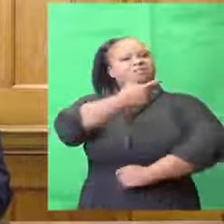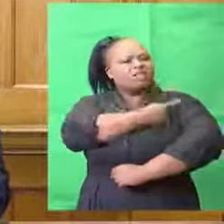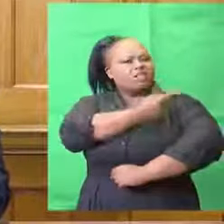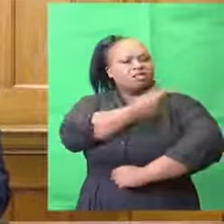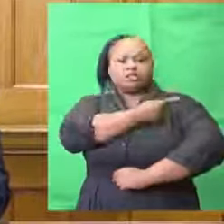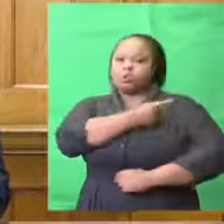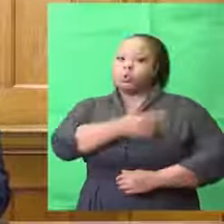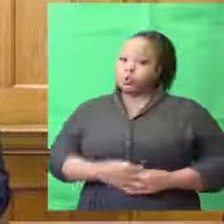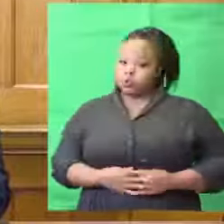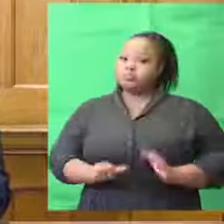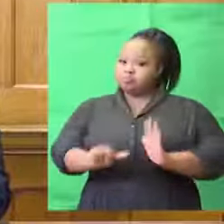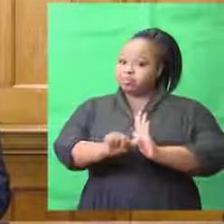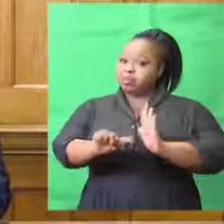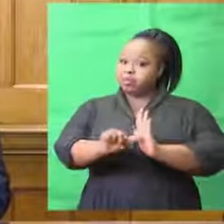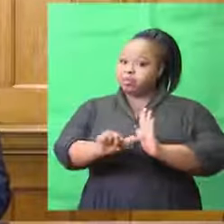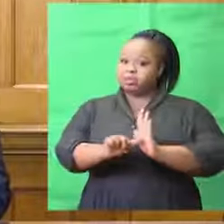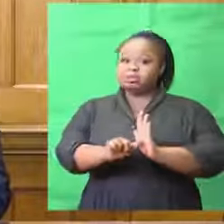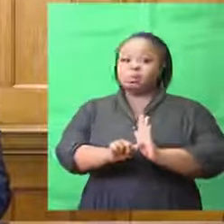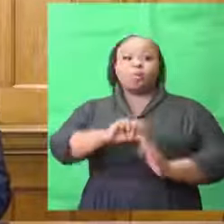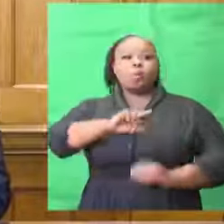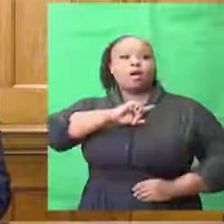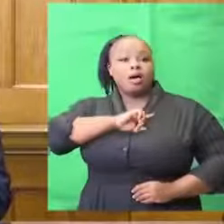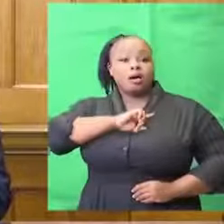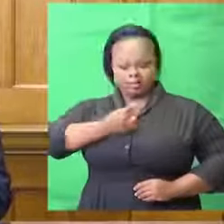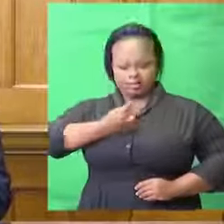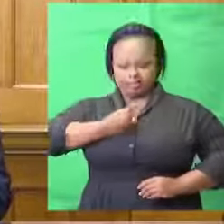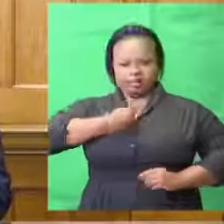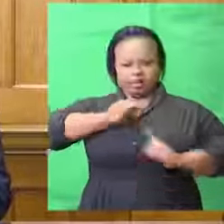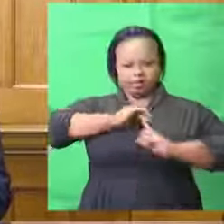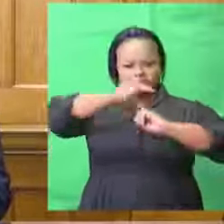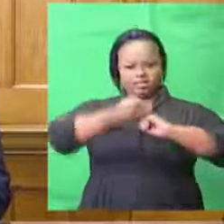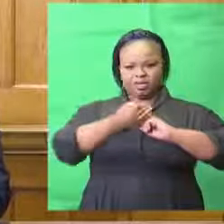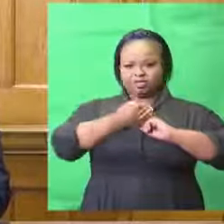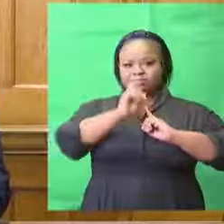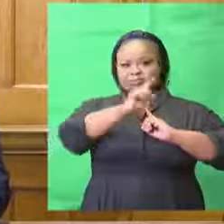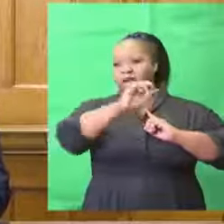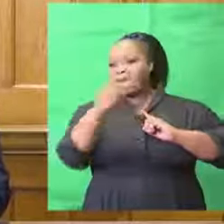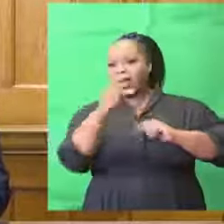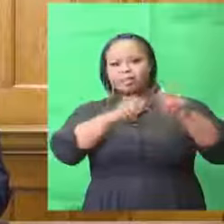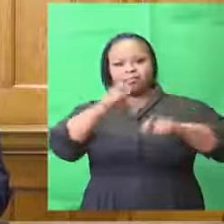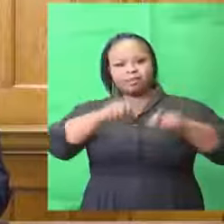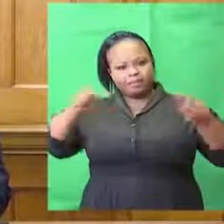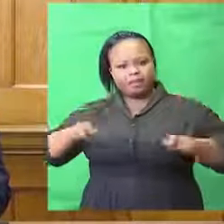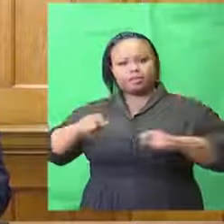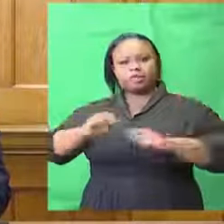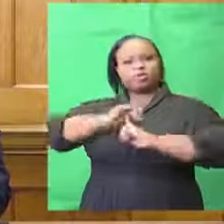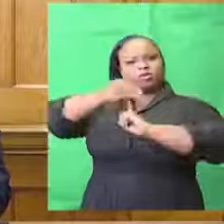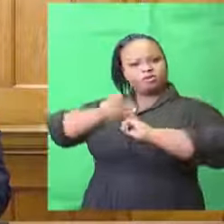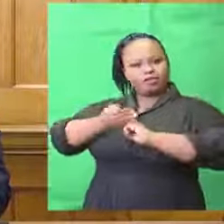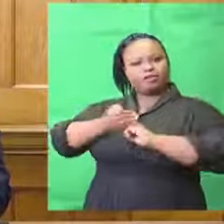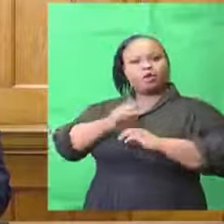most important way to protect yourself and those around you against the Omicron variant.